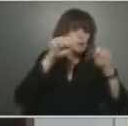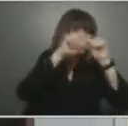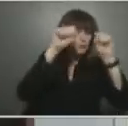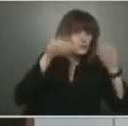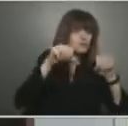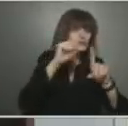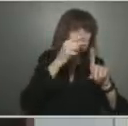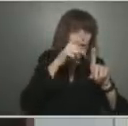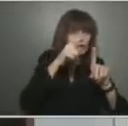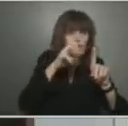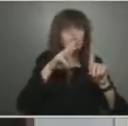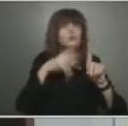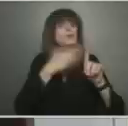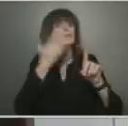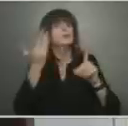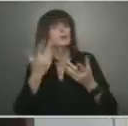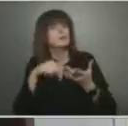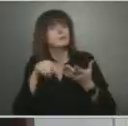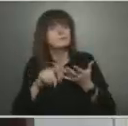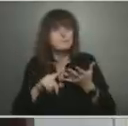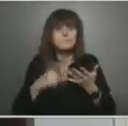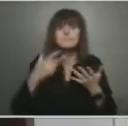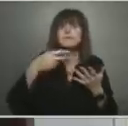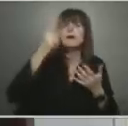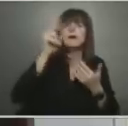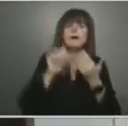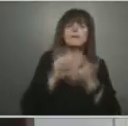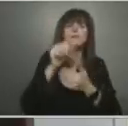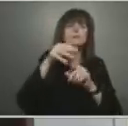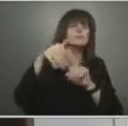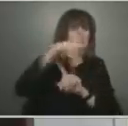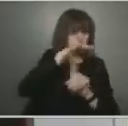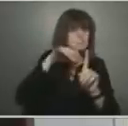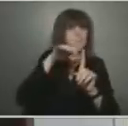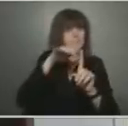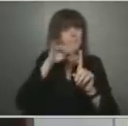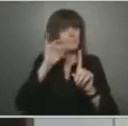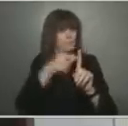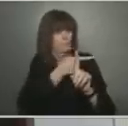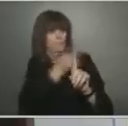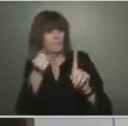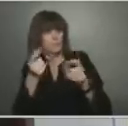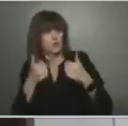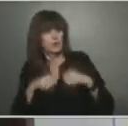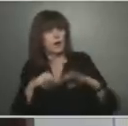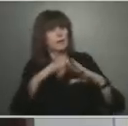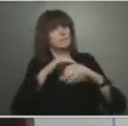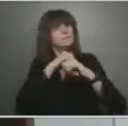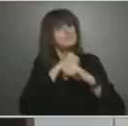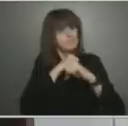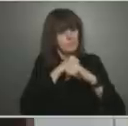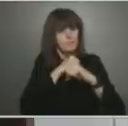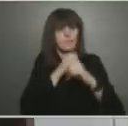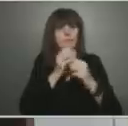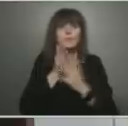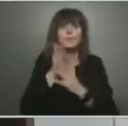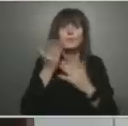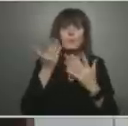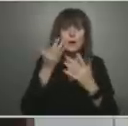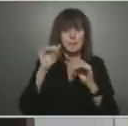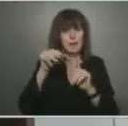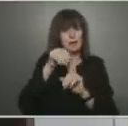protect those patients and populations through outbreak management and case and contact management in those high-risk settings.